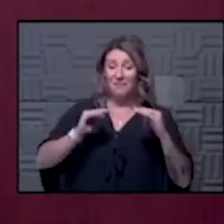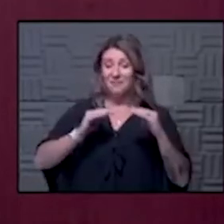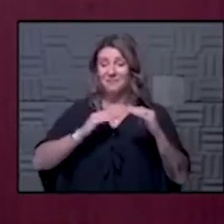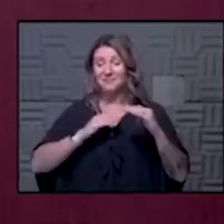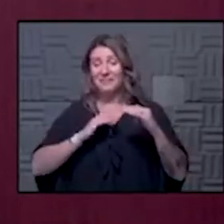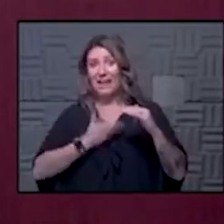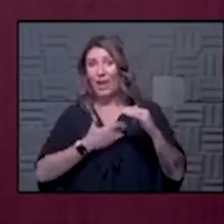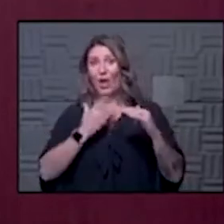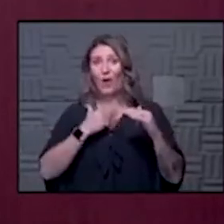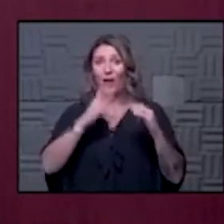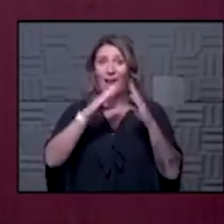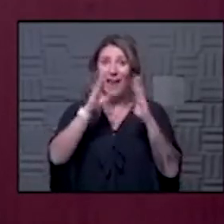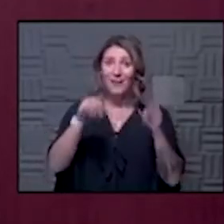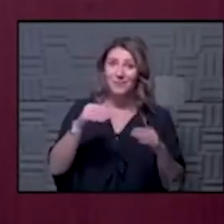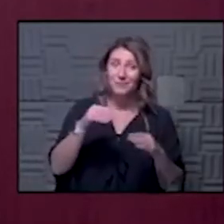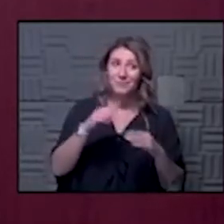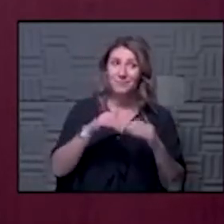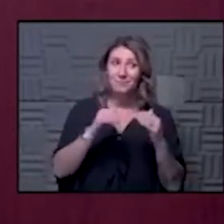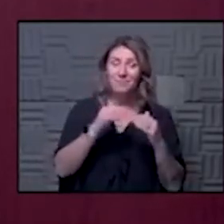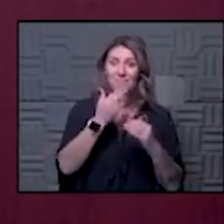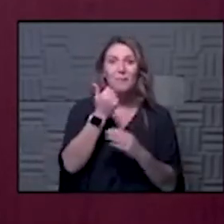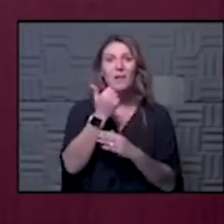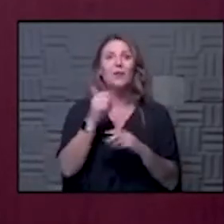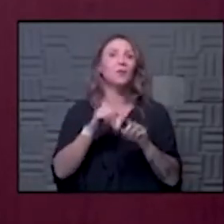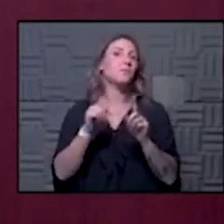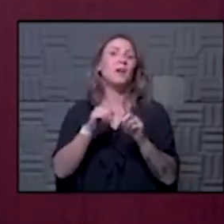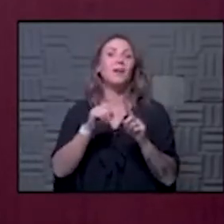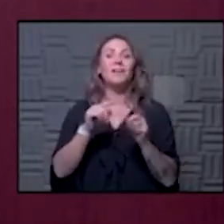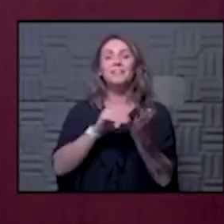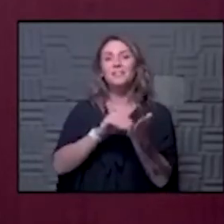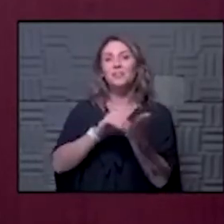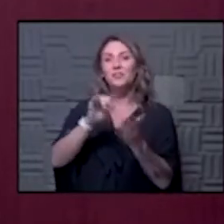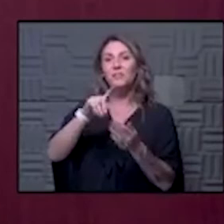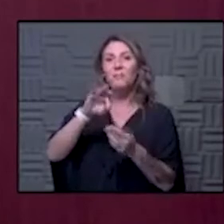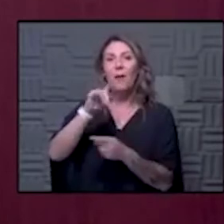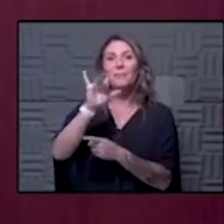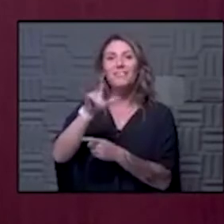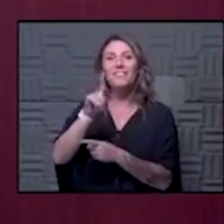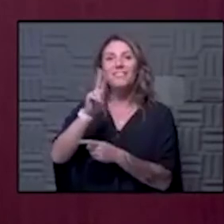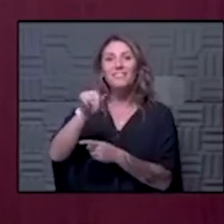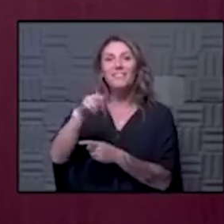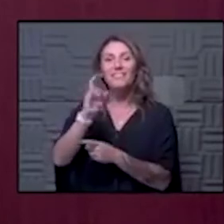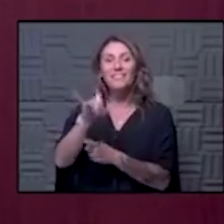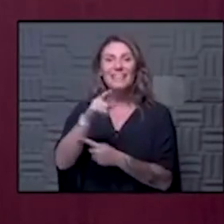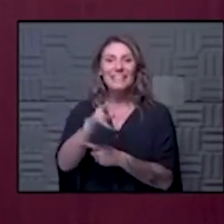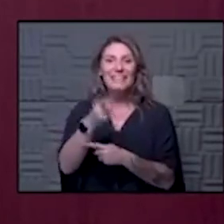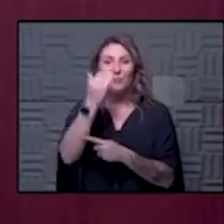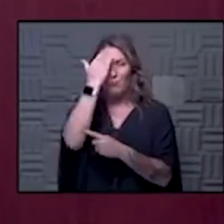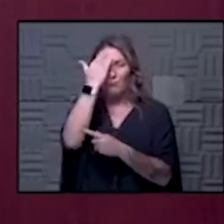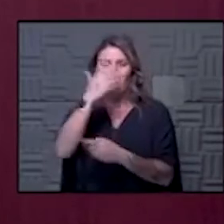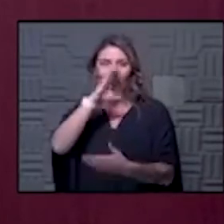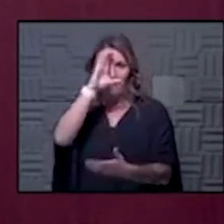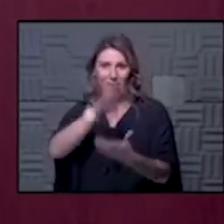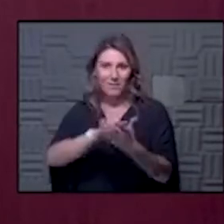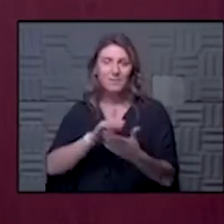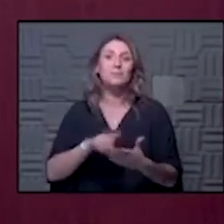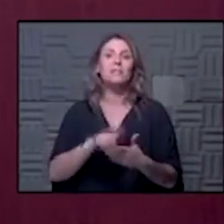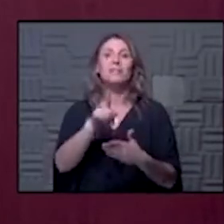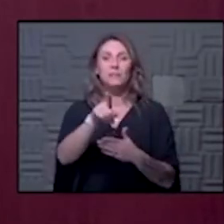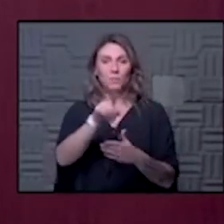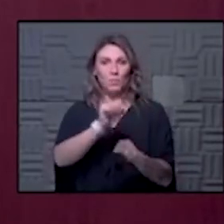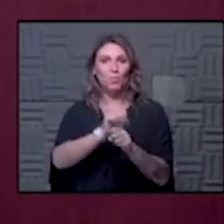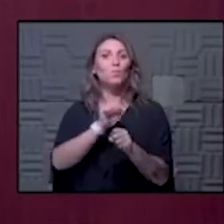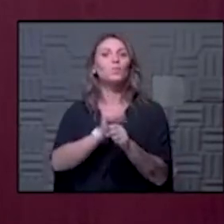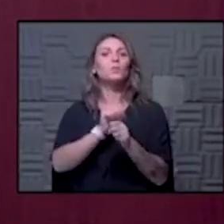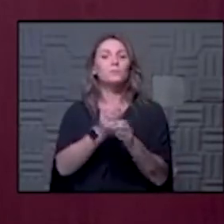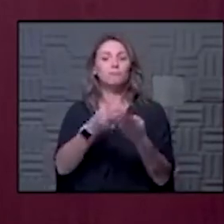others but um dr sabapathy actually knows my husband so we are a two physician family he works at as a general surgeon